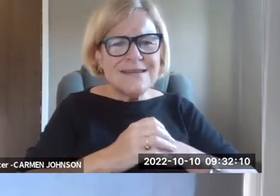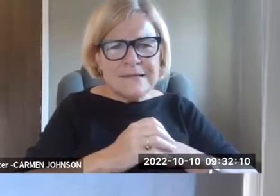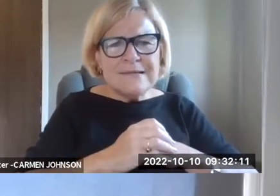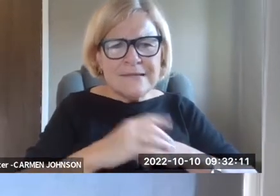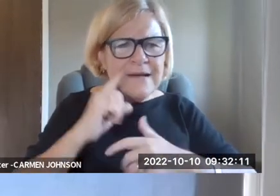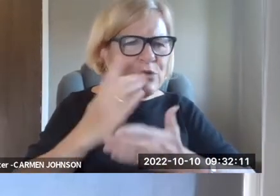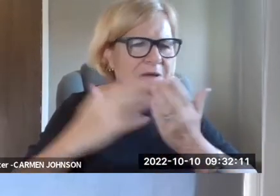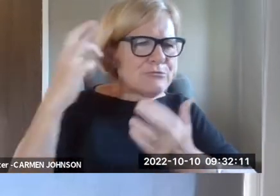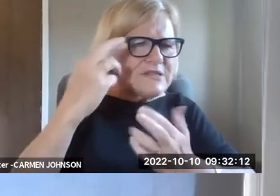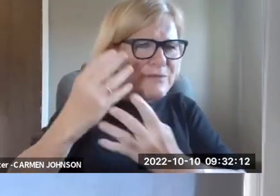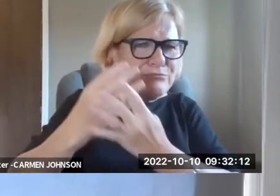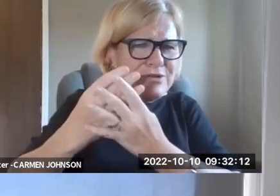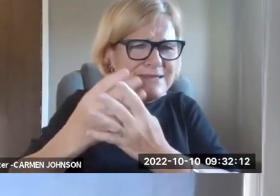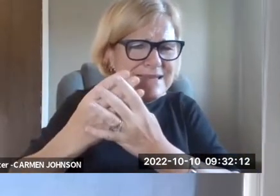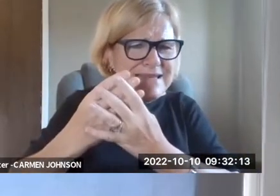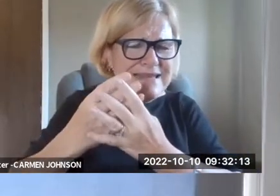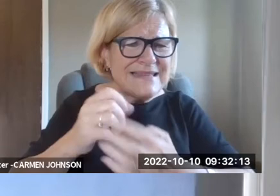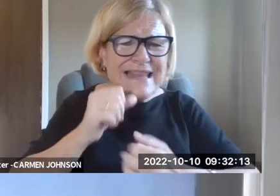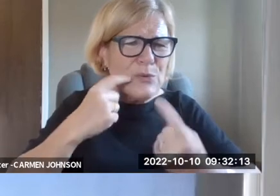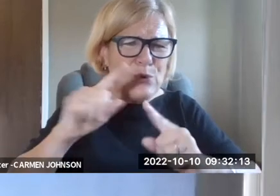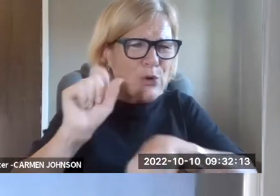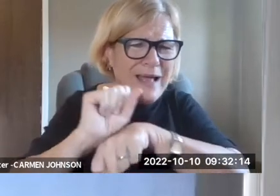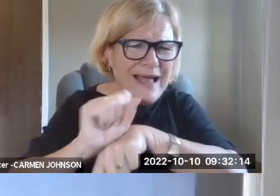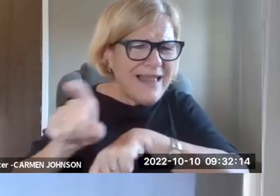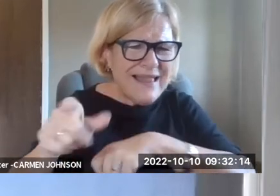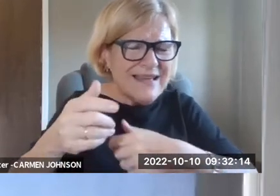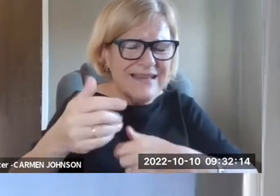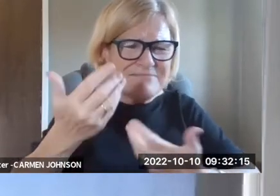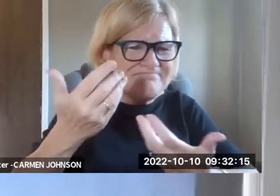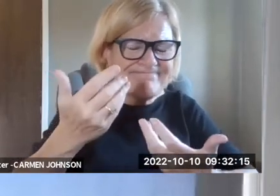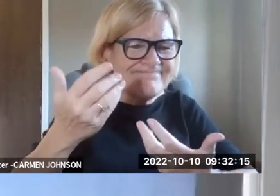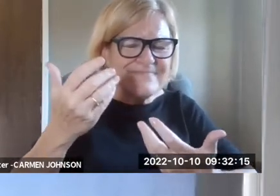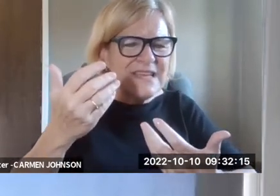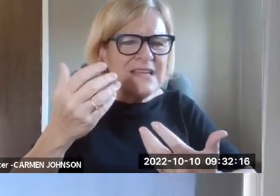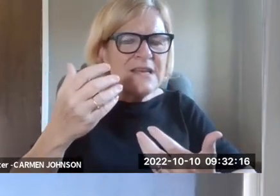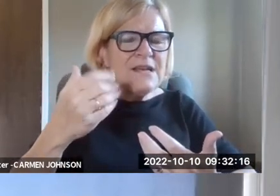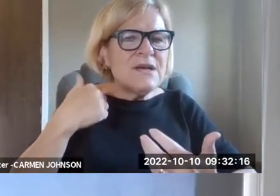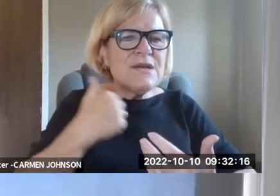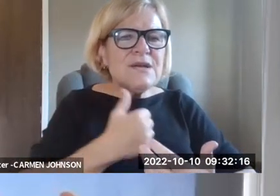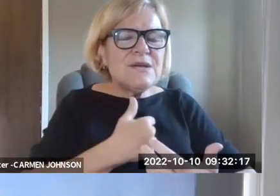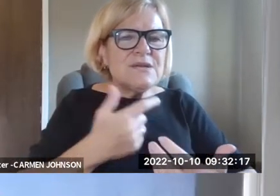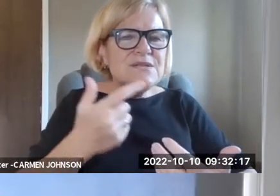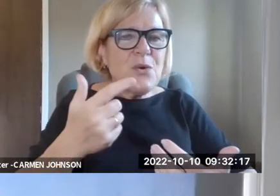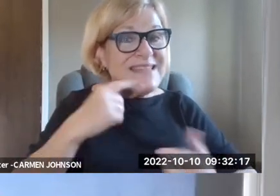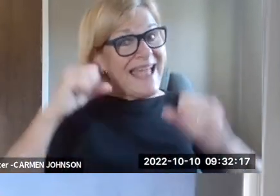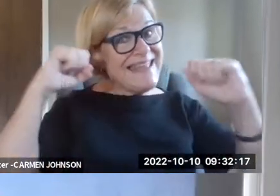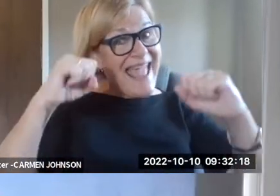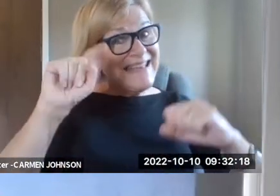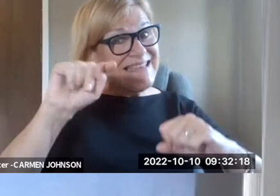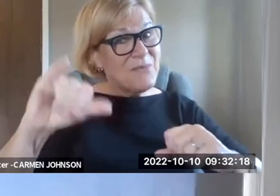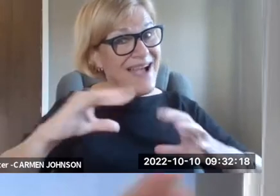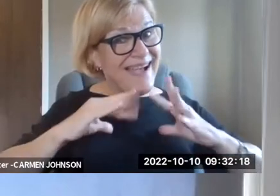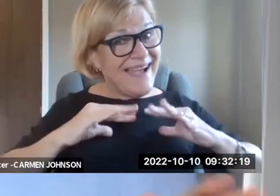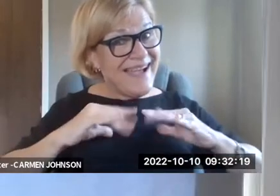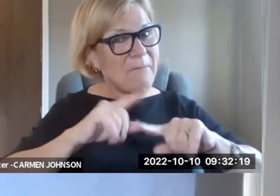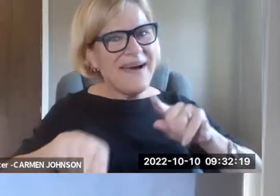always had limitations for people whose first language is not English. You know, for some reason in prisons, they just never seem to work very well.